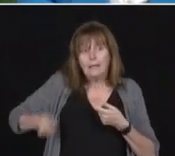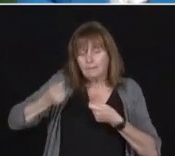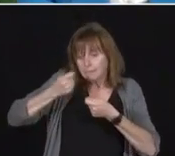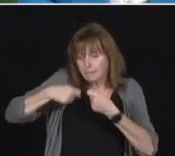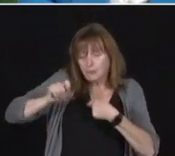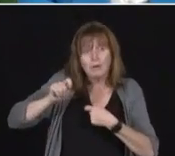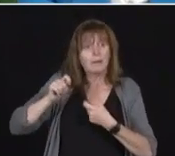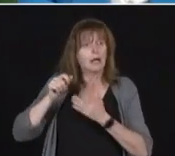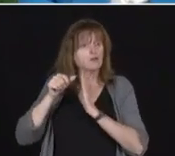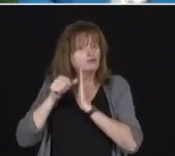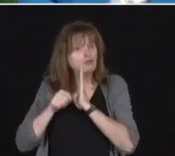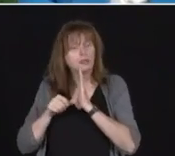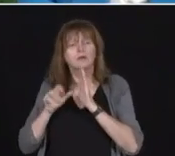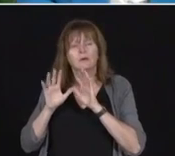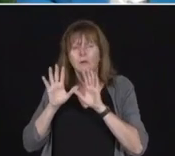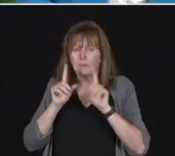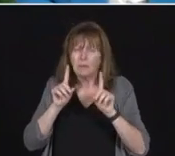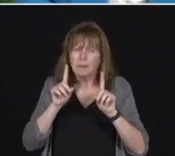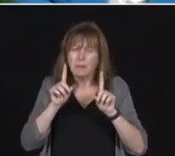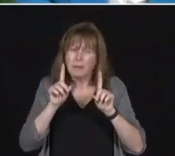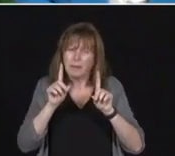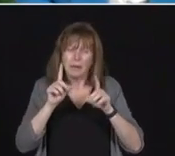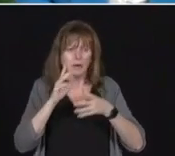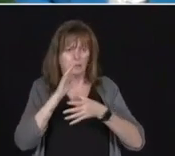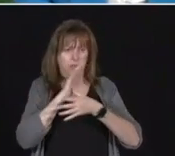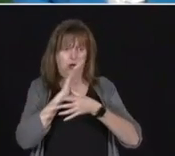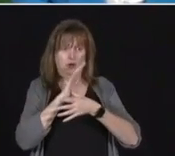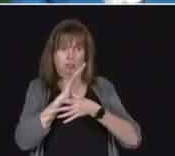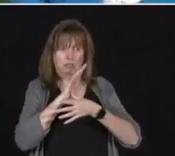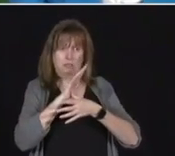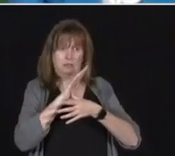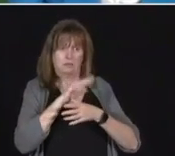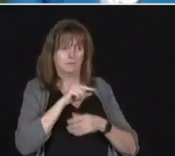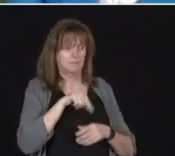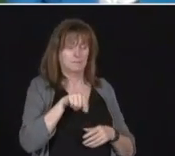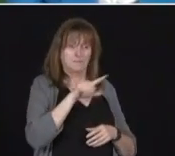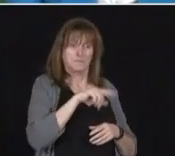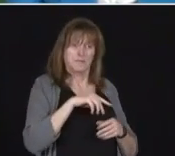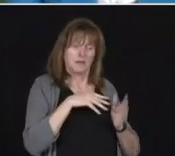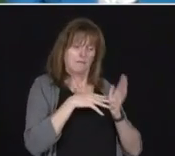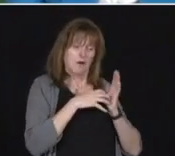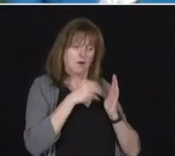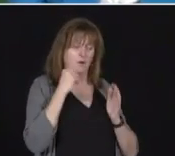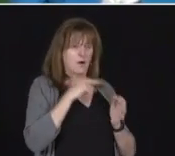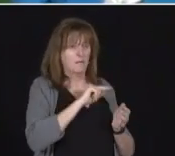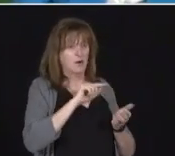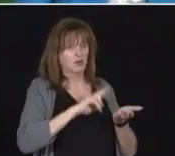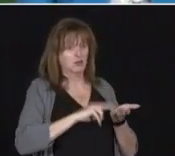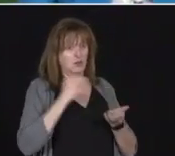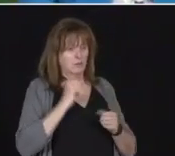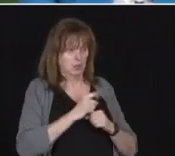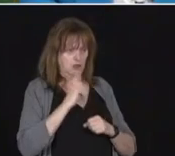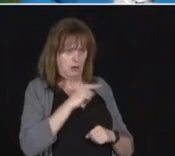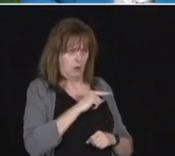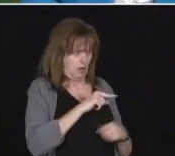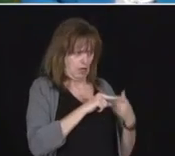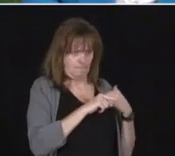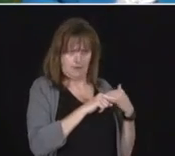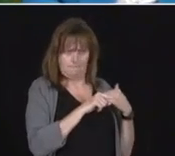is making sure that the very vulnerable populations in our long-term care homes are properly provided for, that there is enough staff